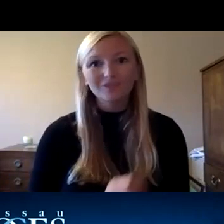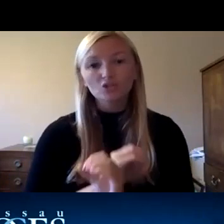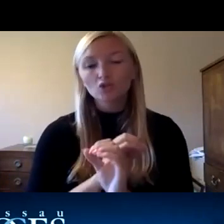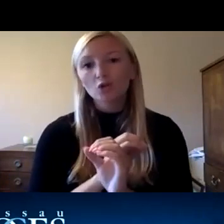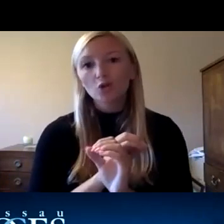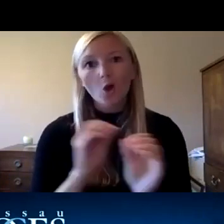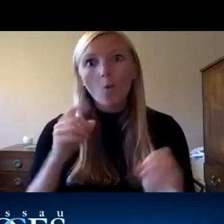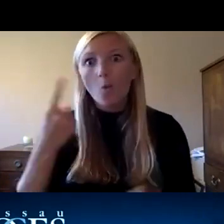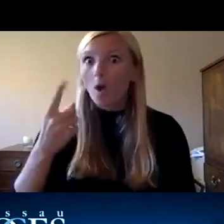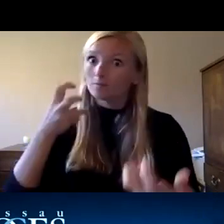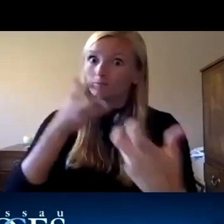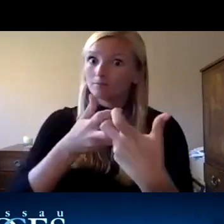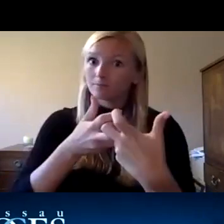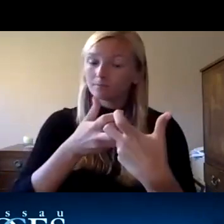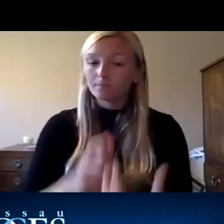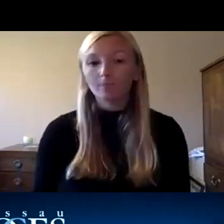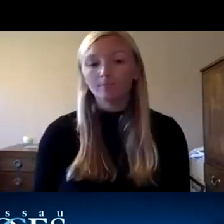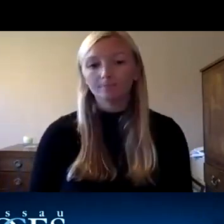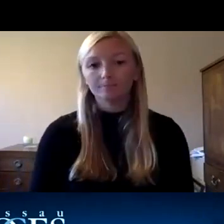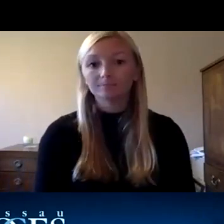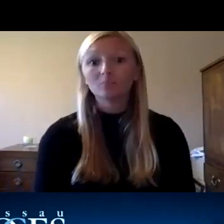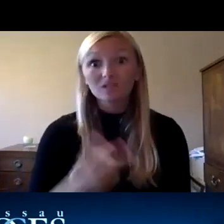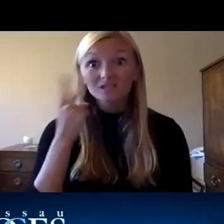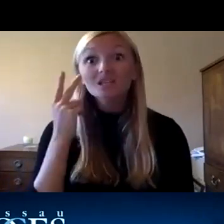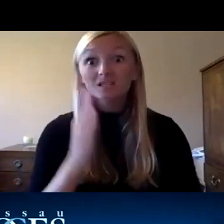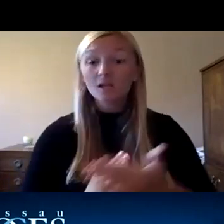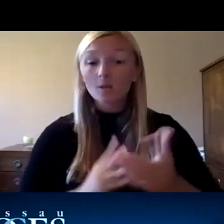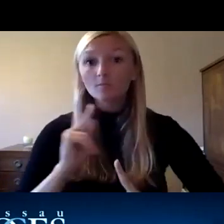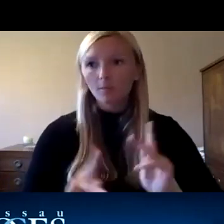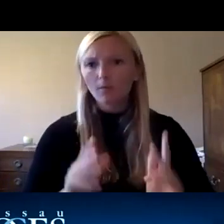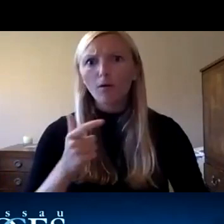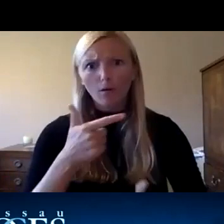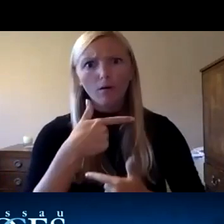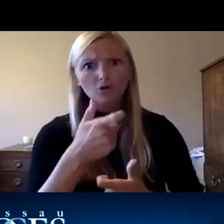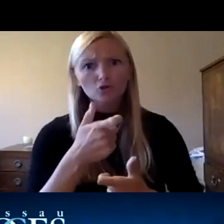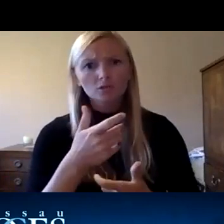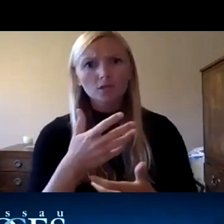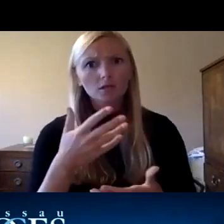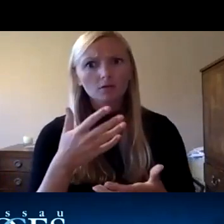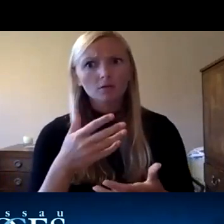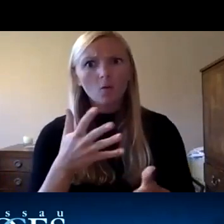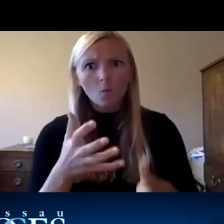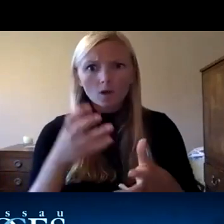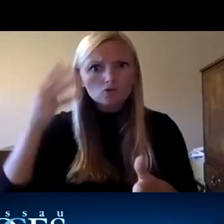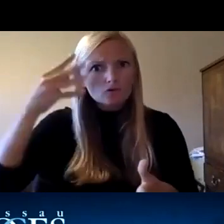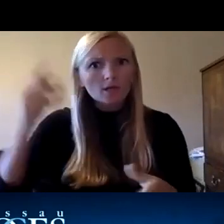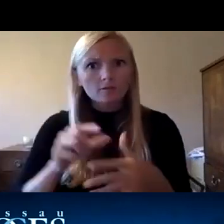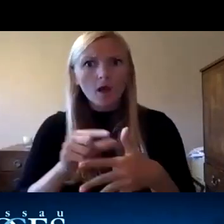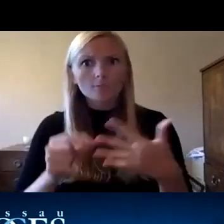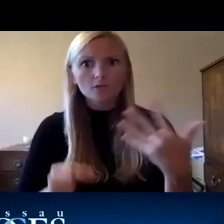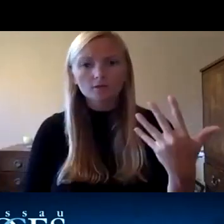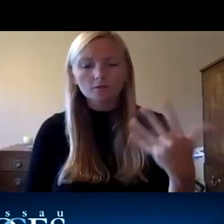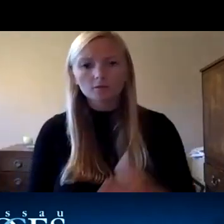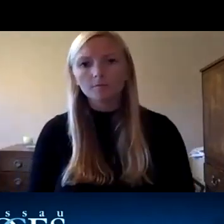fits all solution but we are seeing some folks who are interested in in more creative uh creative options but